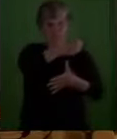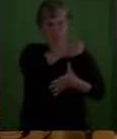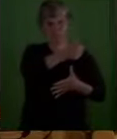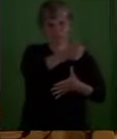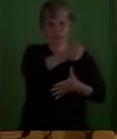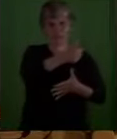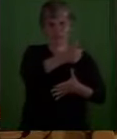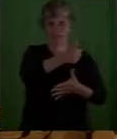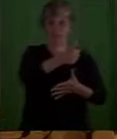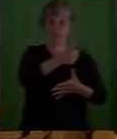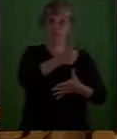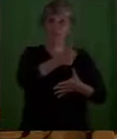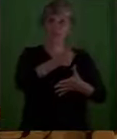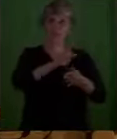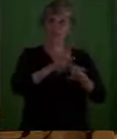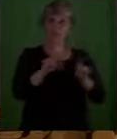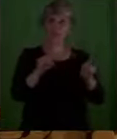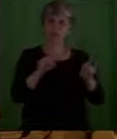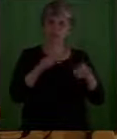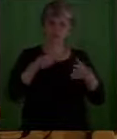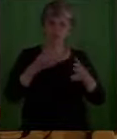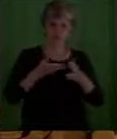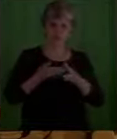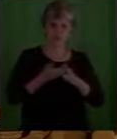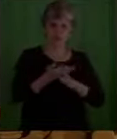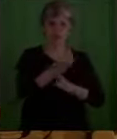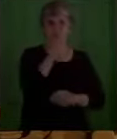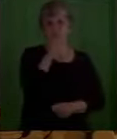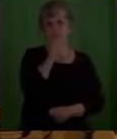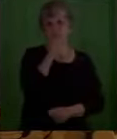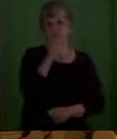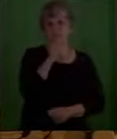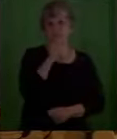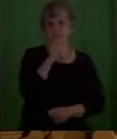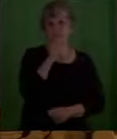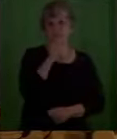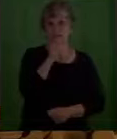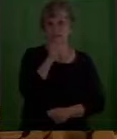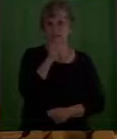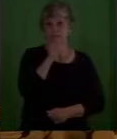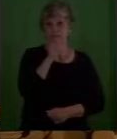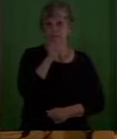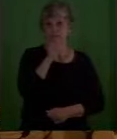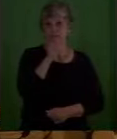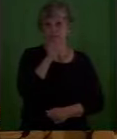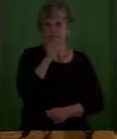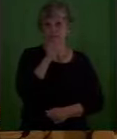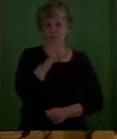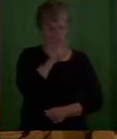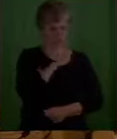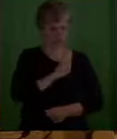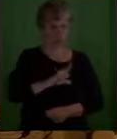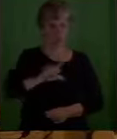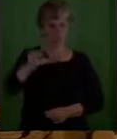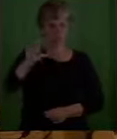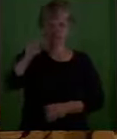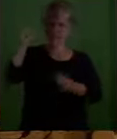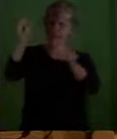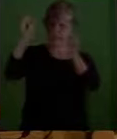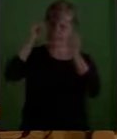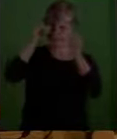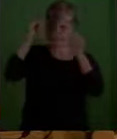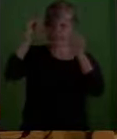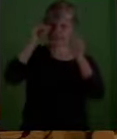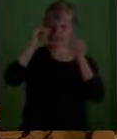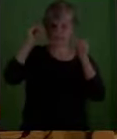But it's through our suffering that that the Lord speaks most loudly. It's through the failure